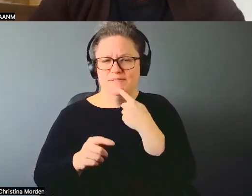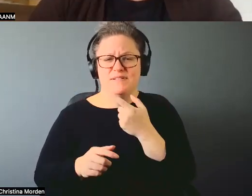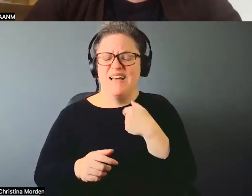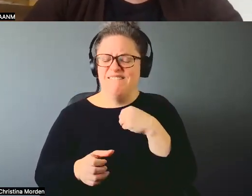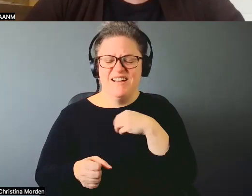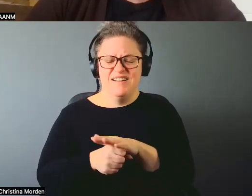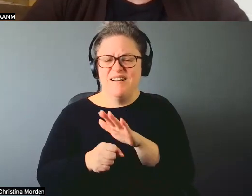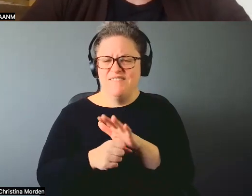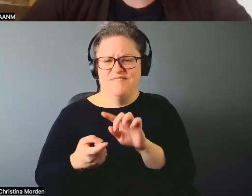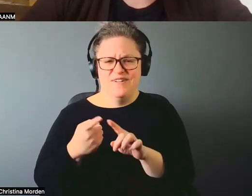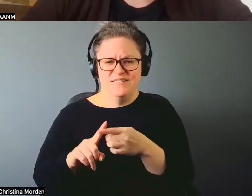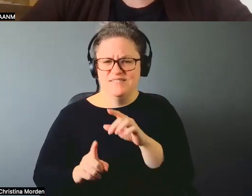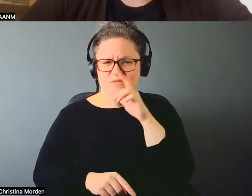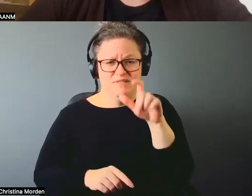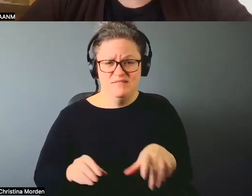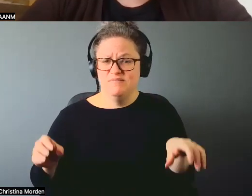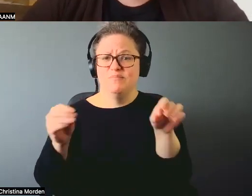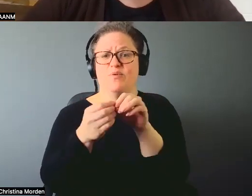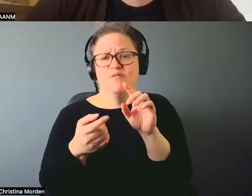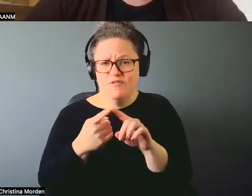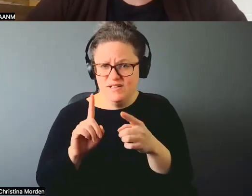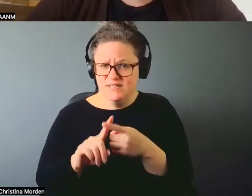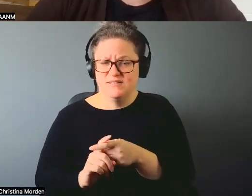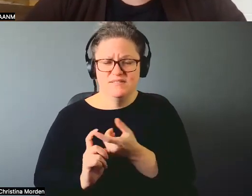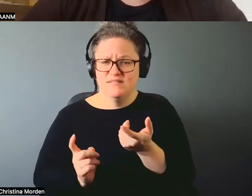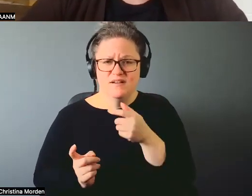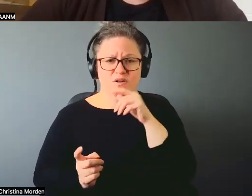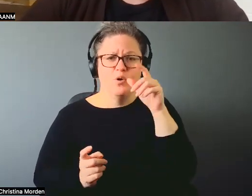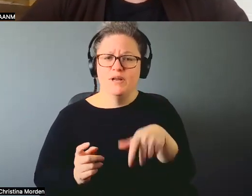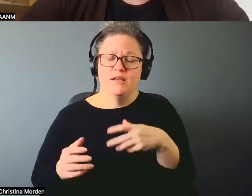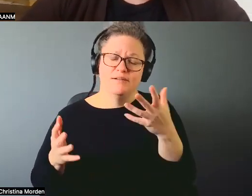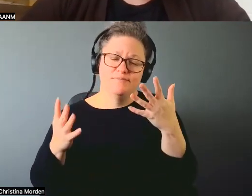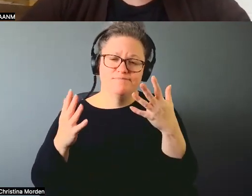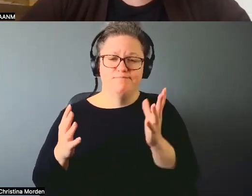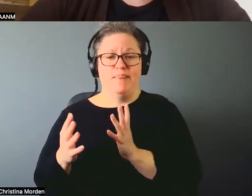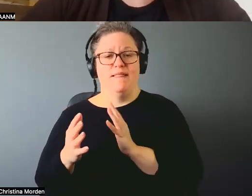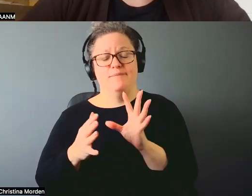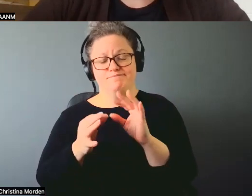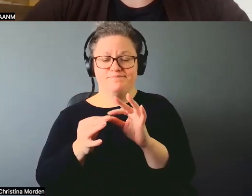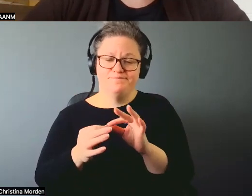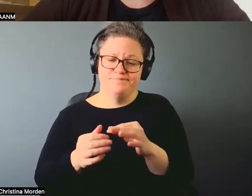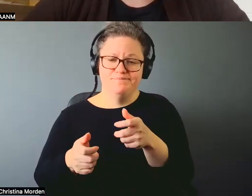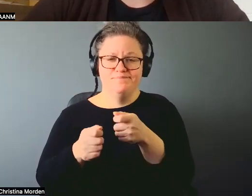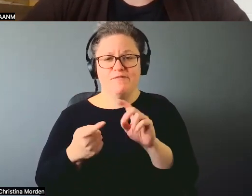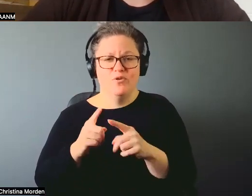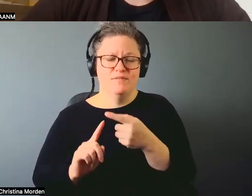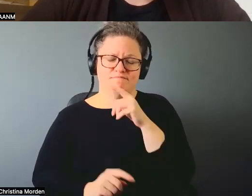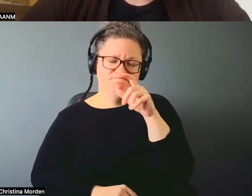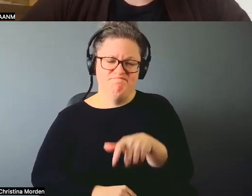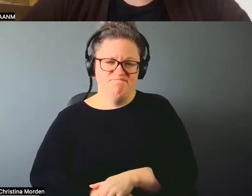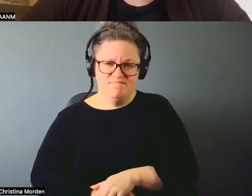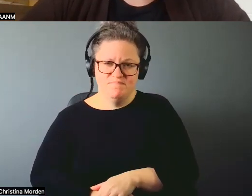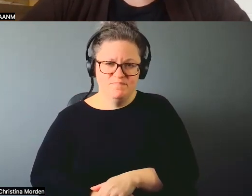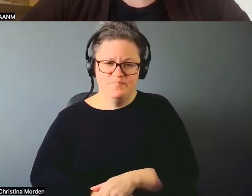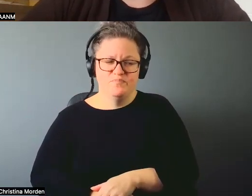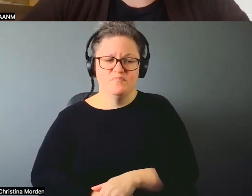I don't need any more friends. I don't need to be saying things to make friends. Right. Like you just